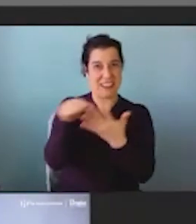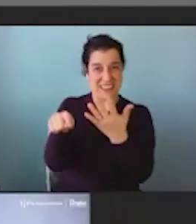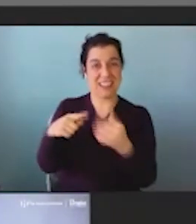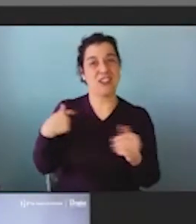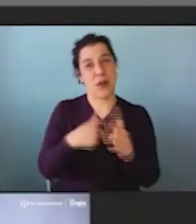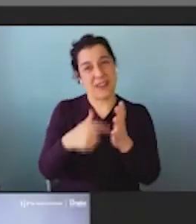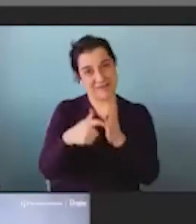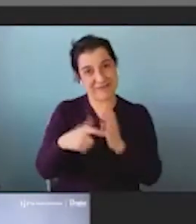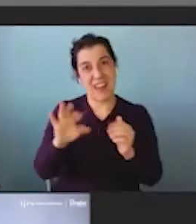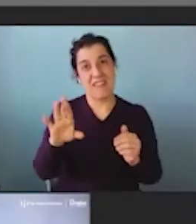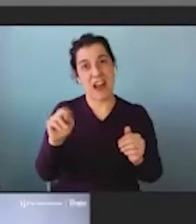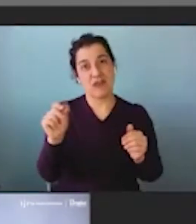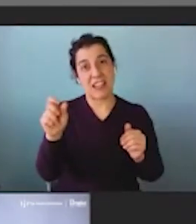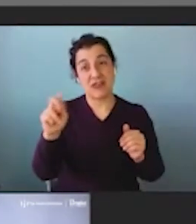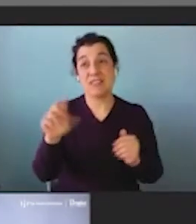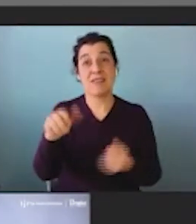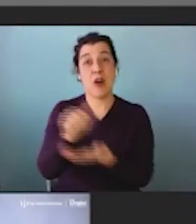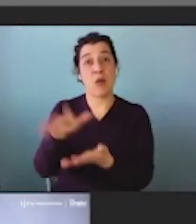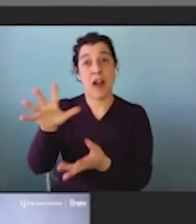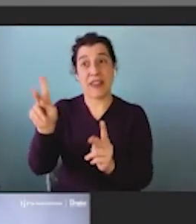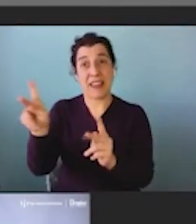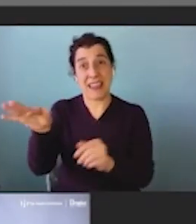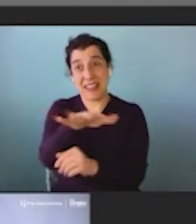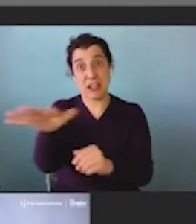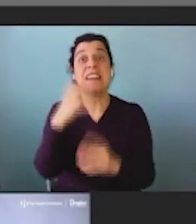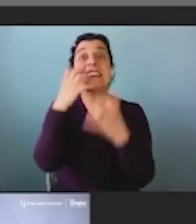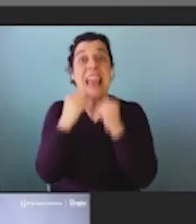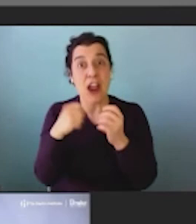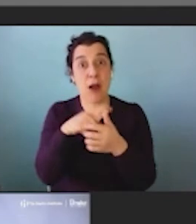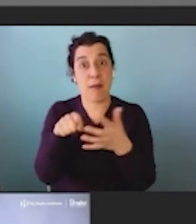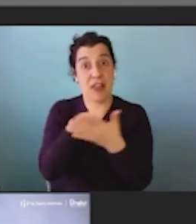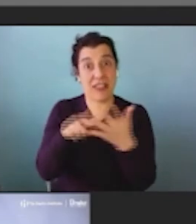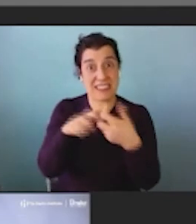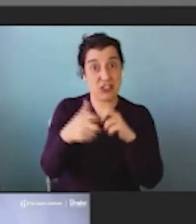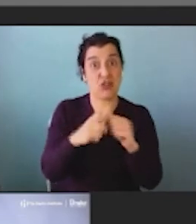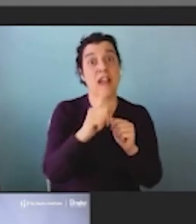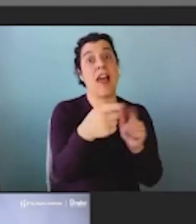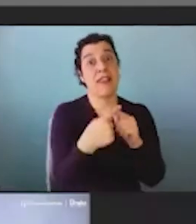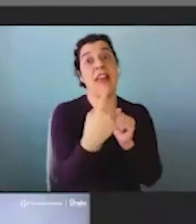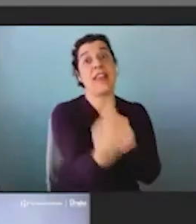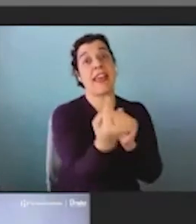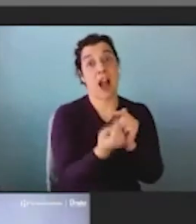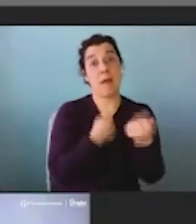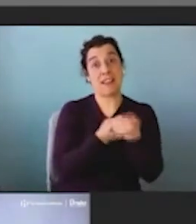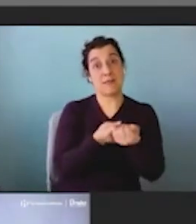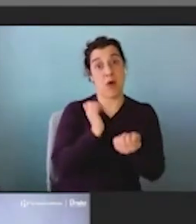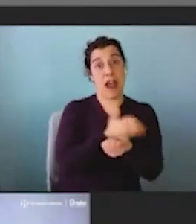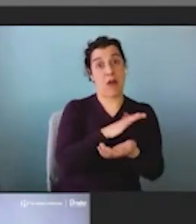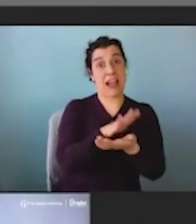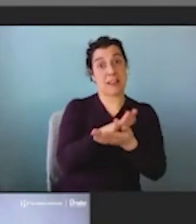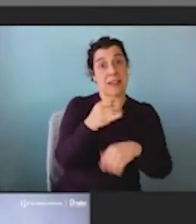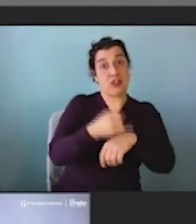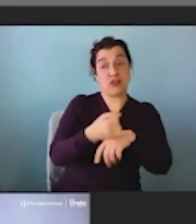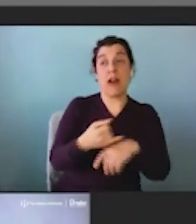we need wealthy individuals to care about these issues and come forward and support academic institutions so that, you we're not just